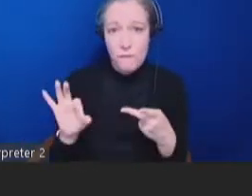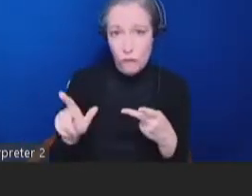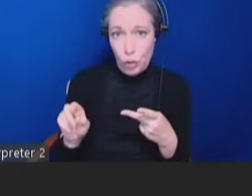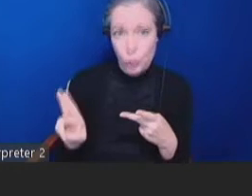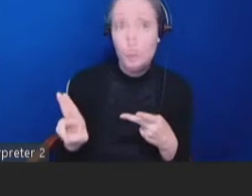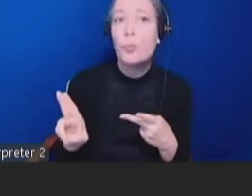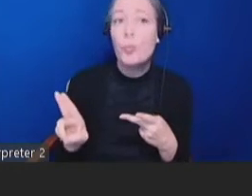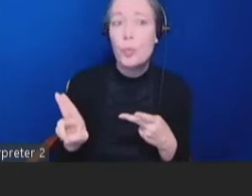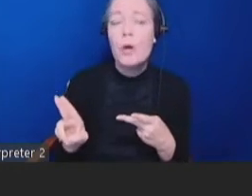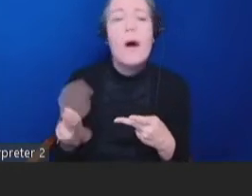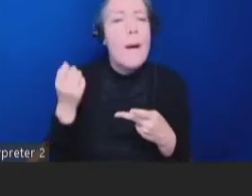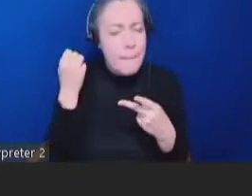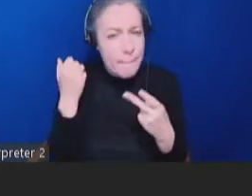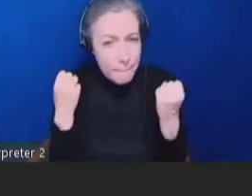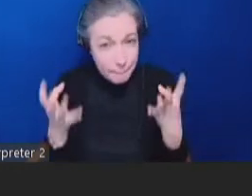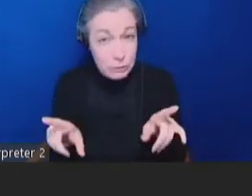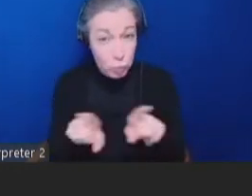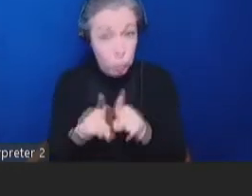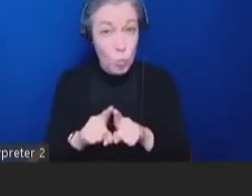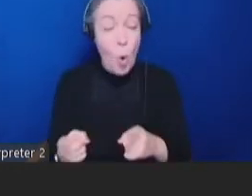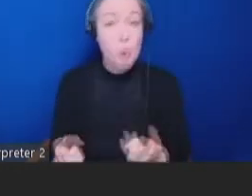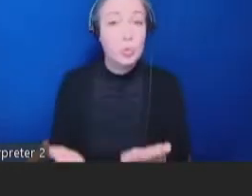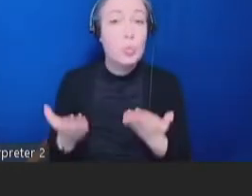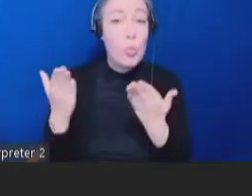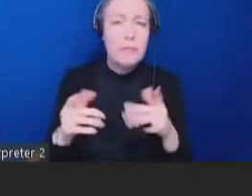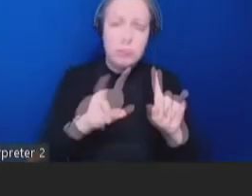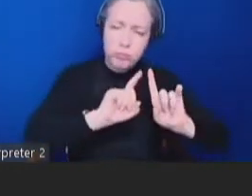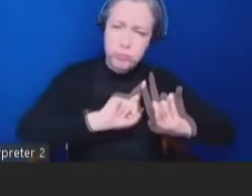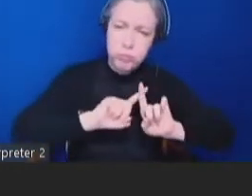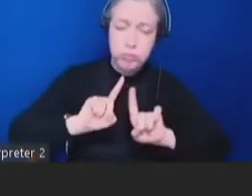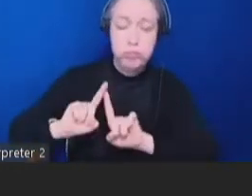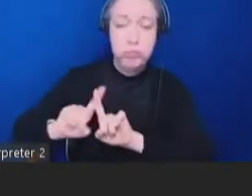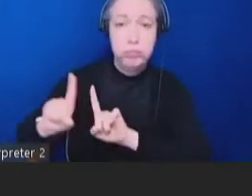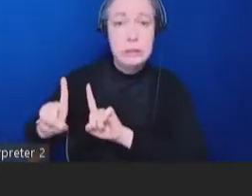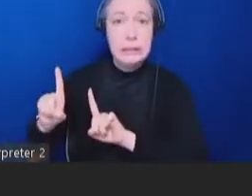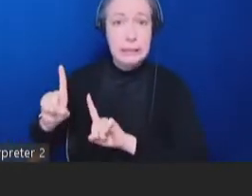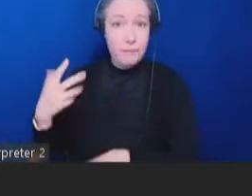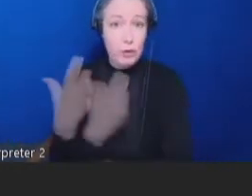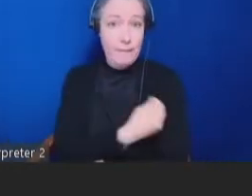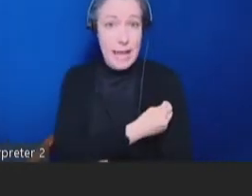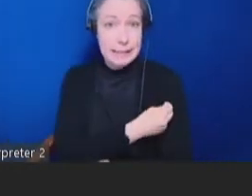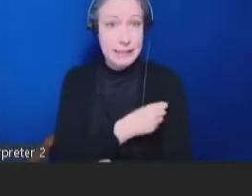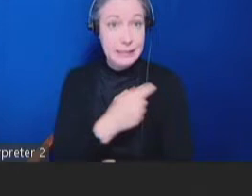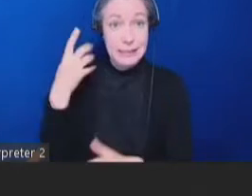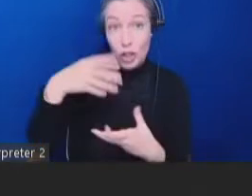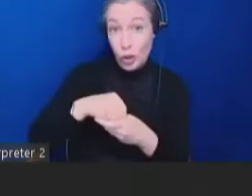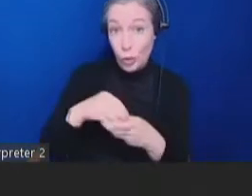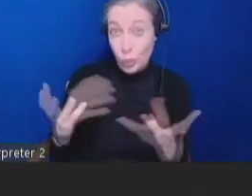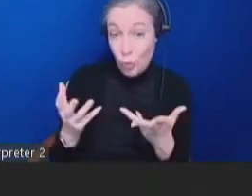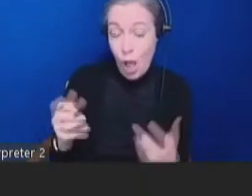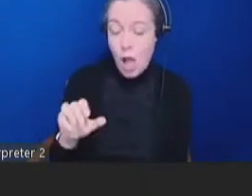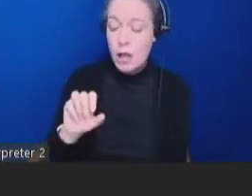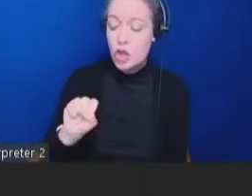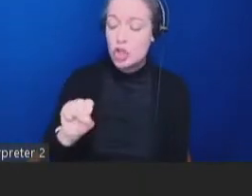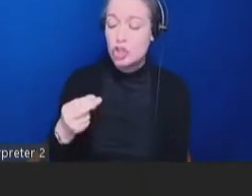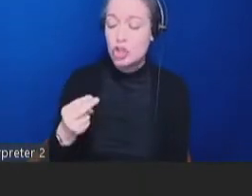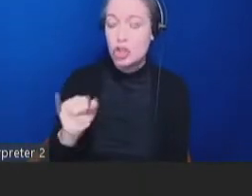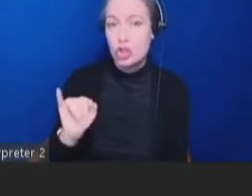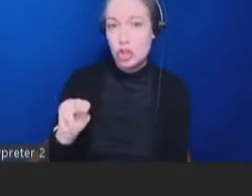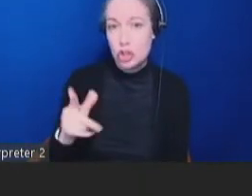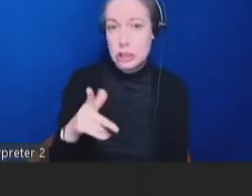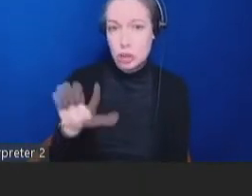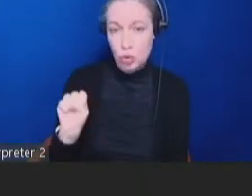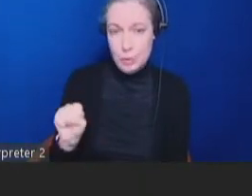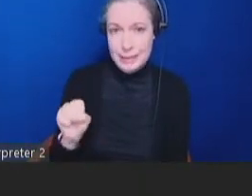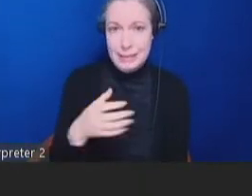to meet the needs of those they are serving, including shingles and pneumococcal. The services provided fit into three categories.